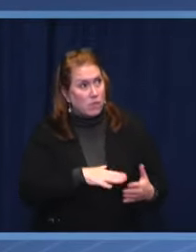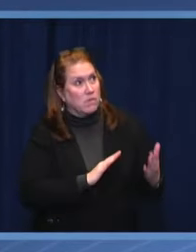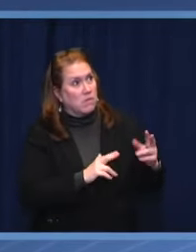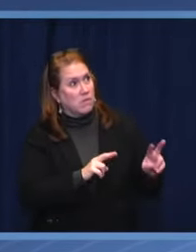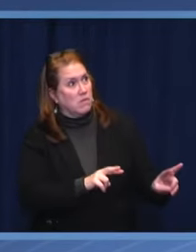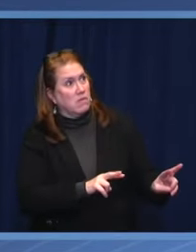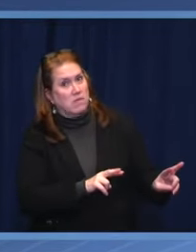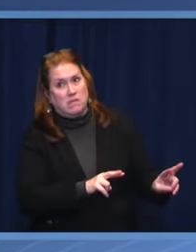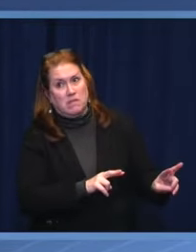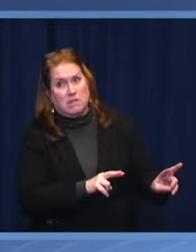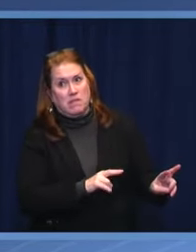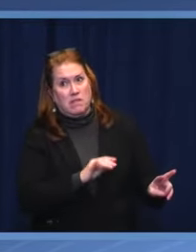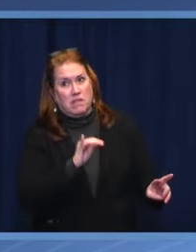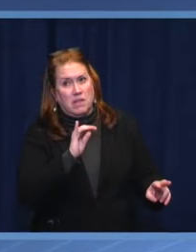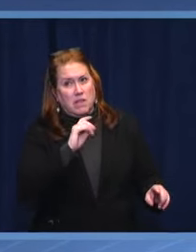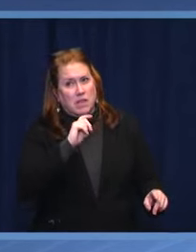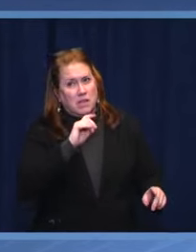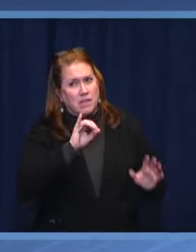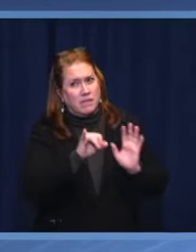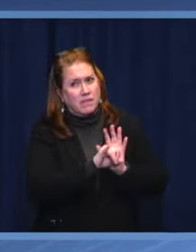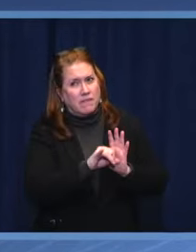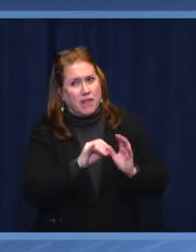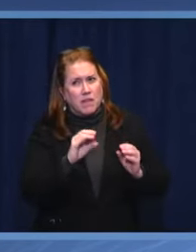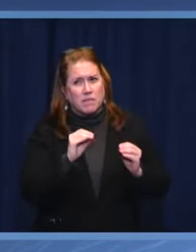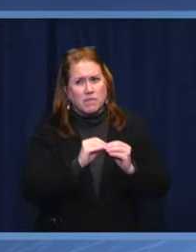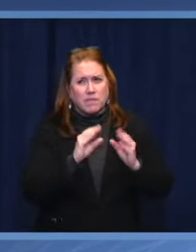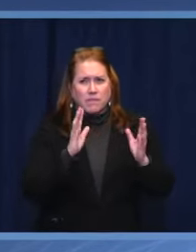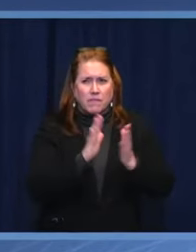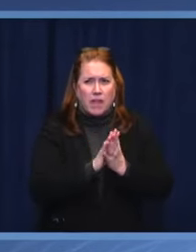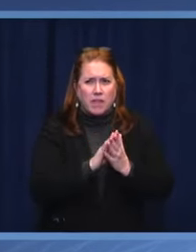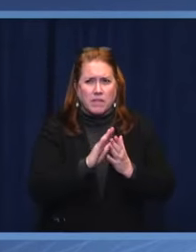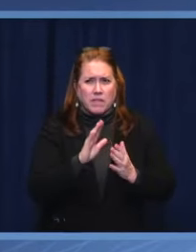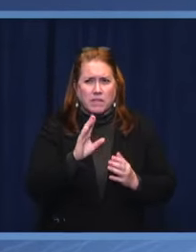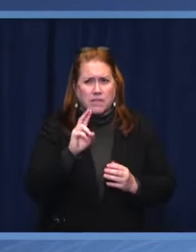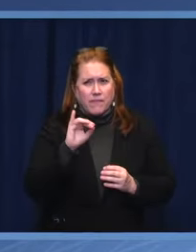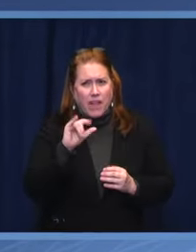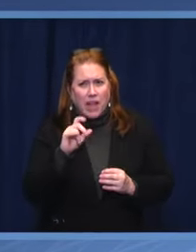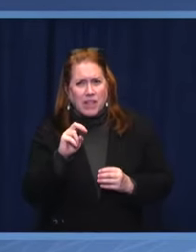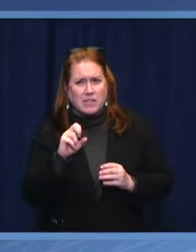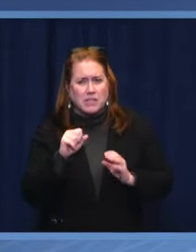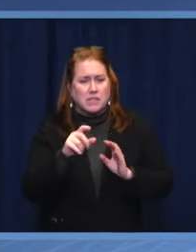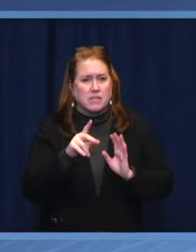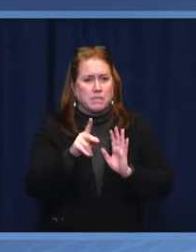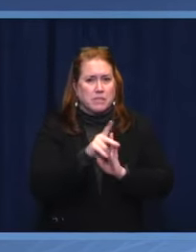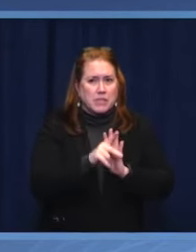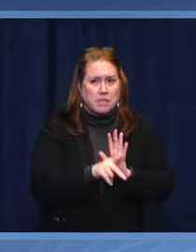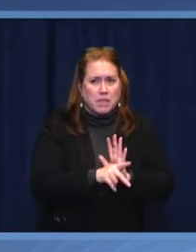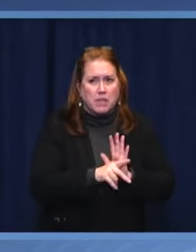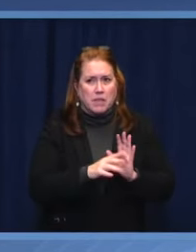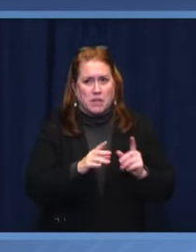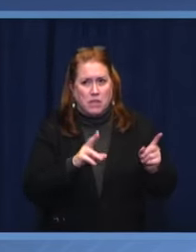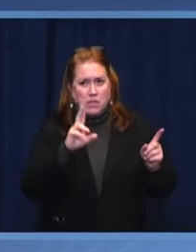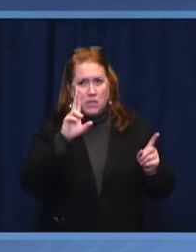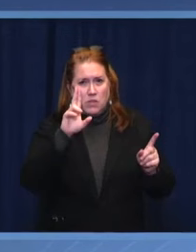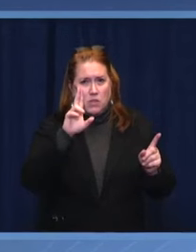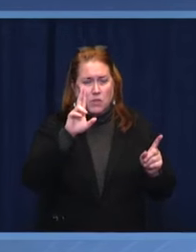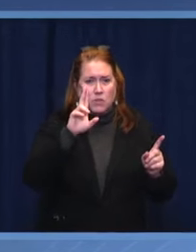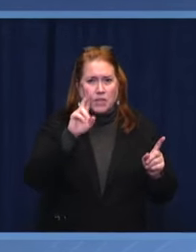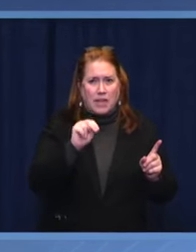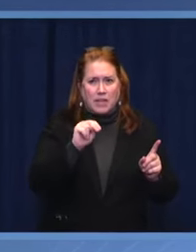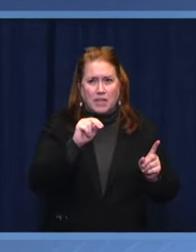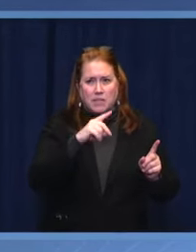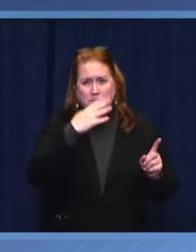marked by the violation of the principles of the United Nations Charter, with Russia's